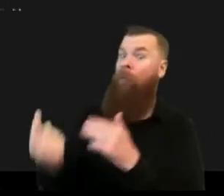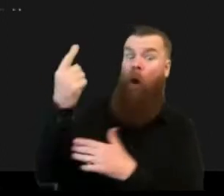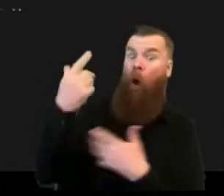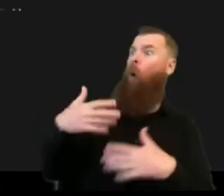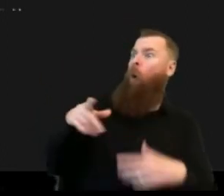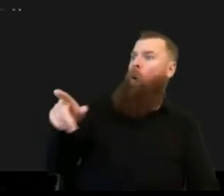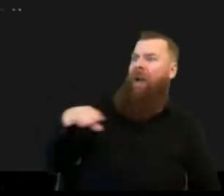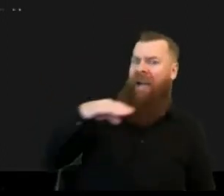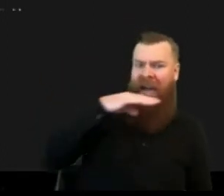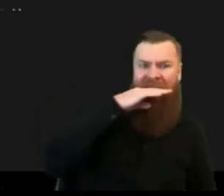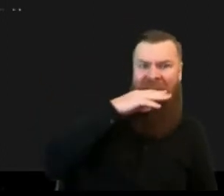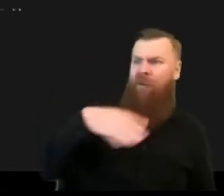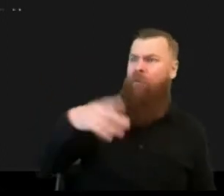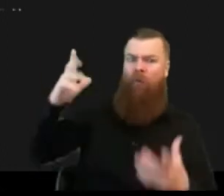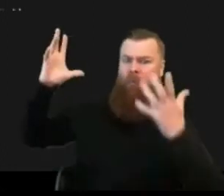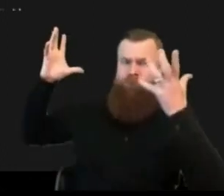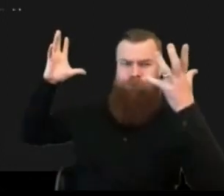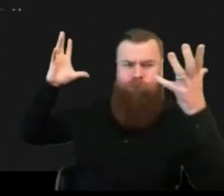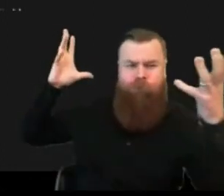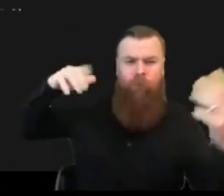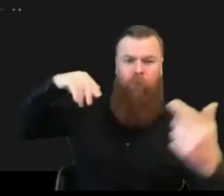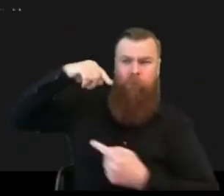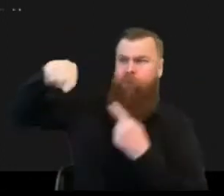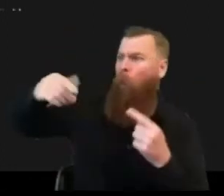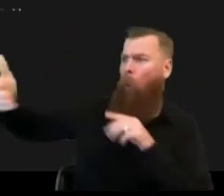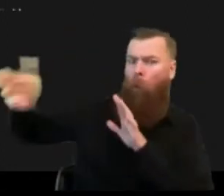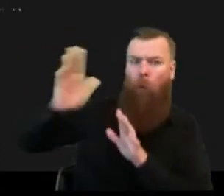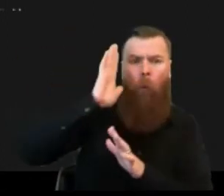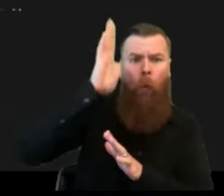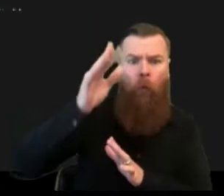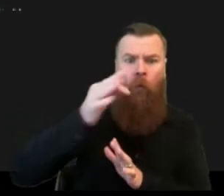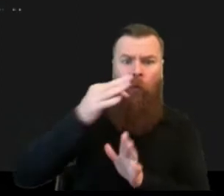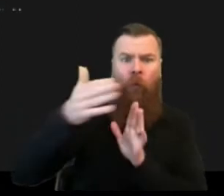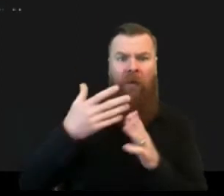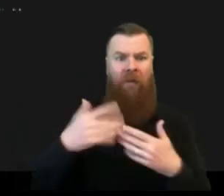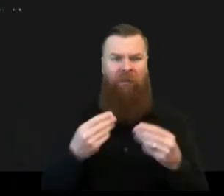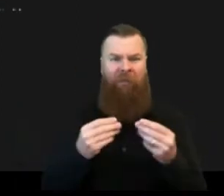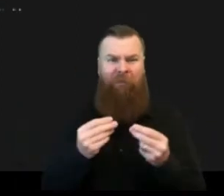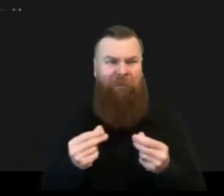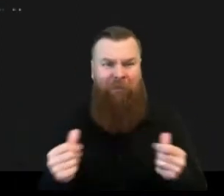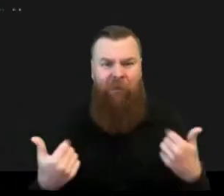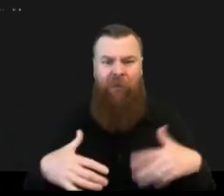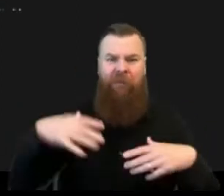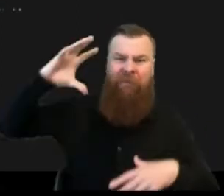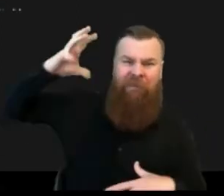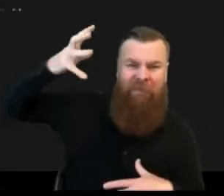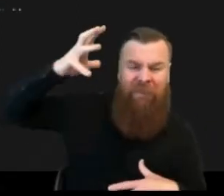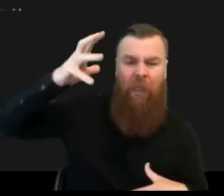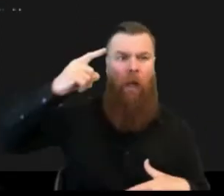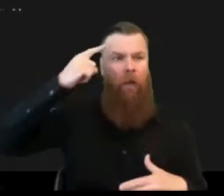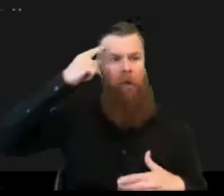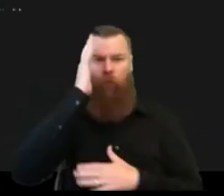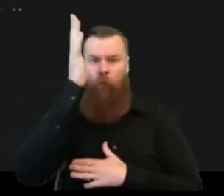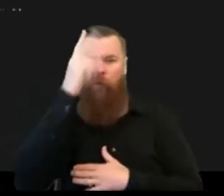that is likely to happen with the next season is a you know a cyclone that is a you know about to uh